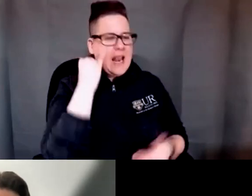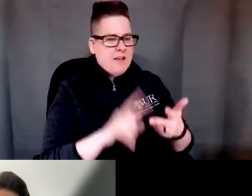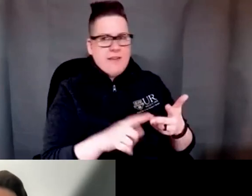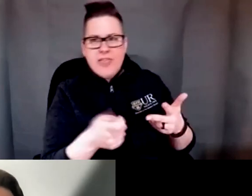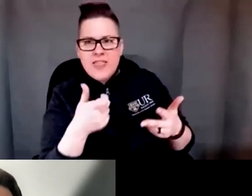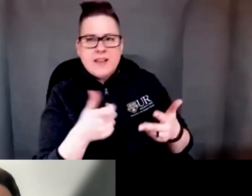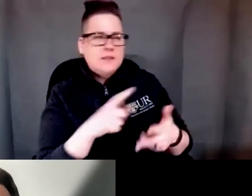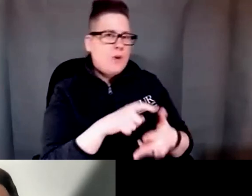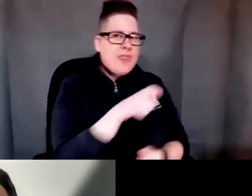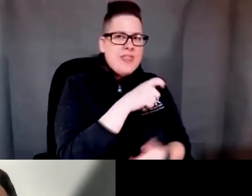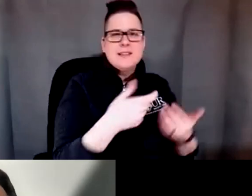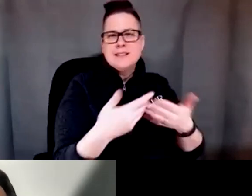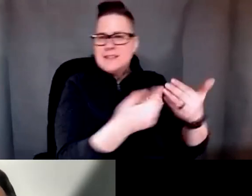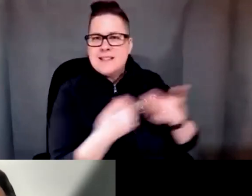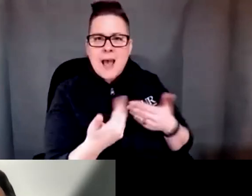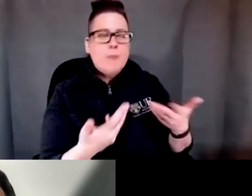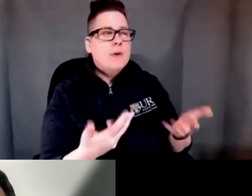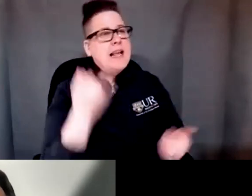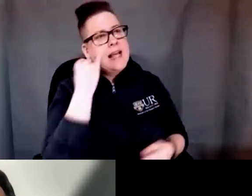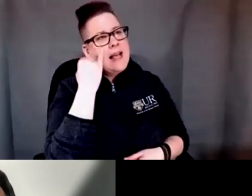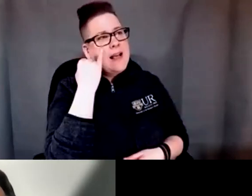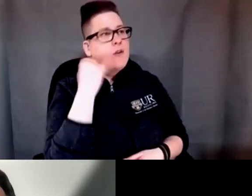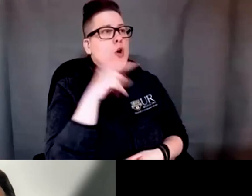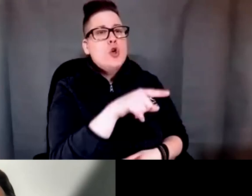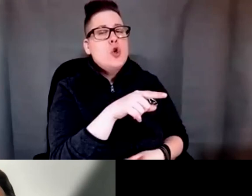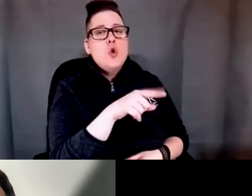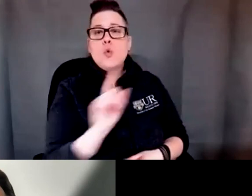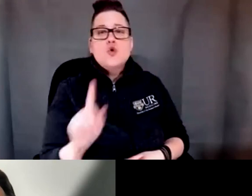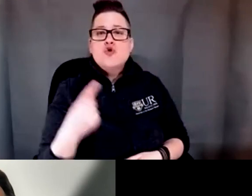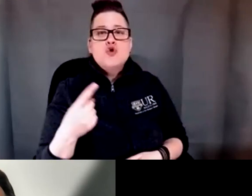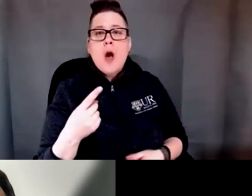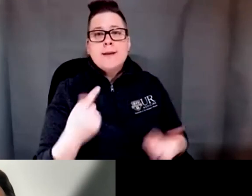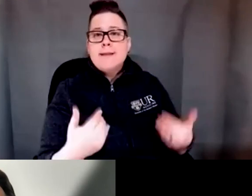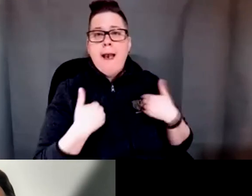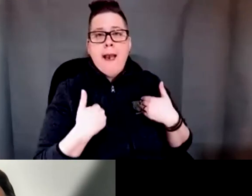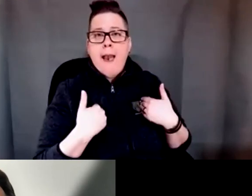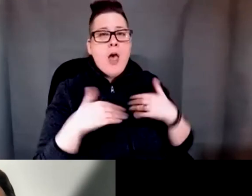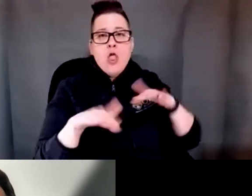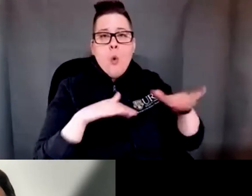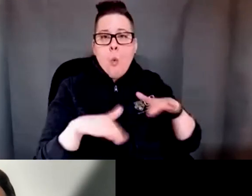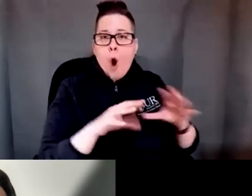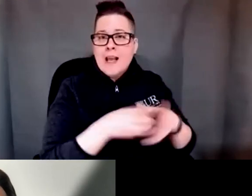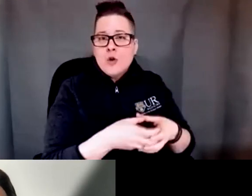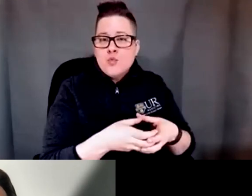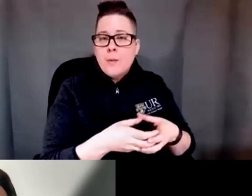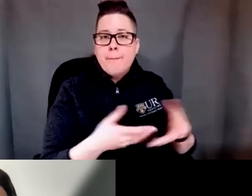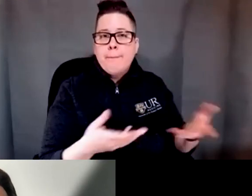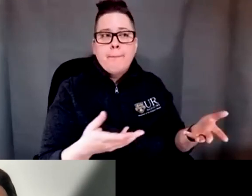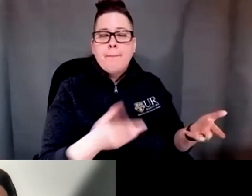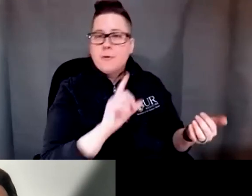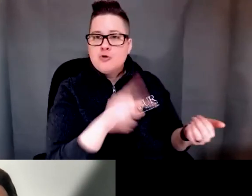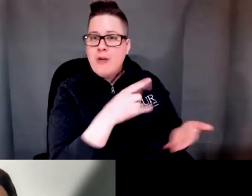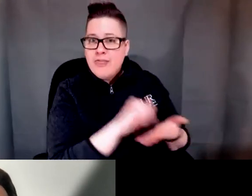you let's say you were randomized to just doing the walk by itself